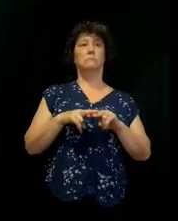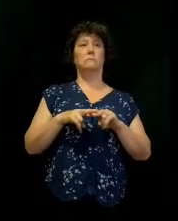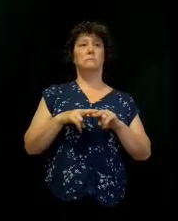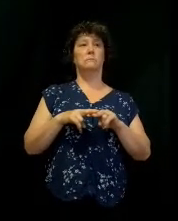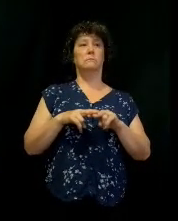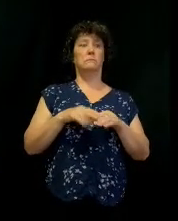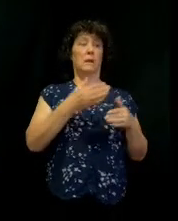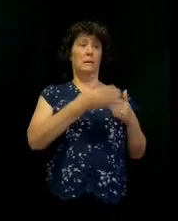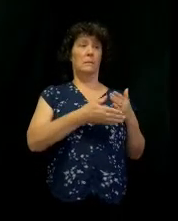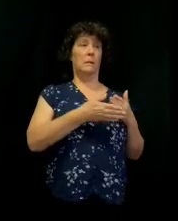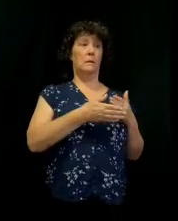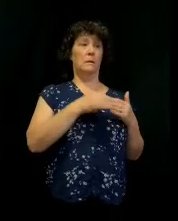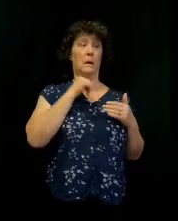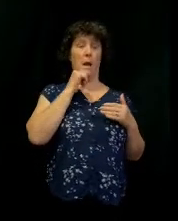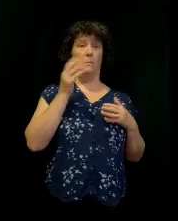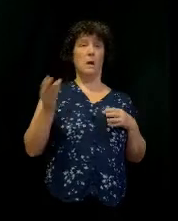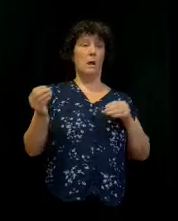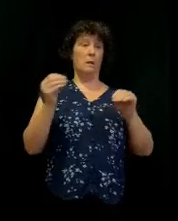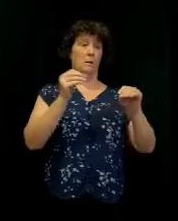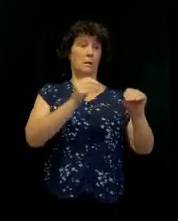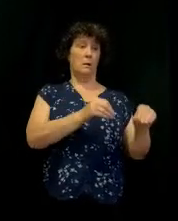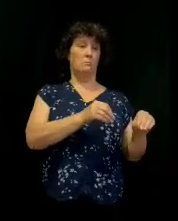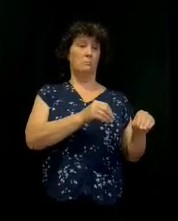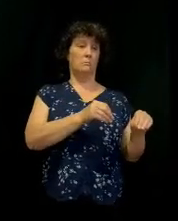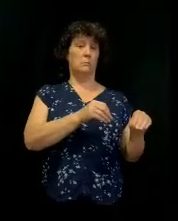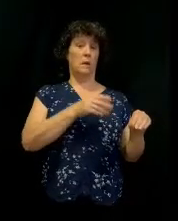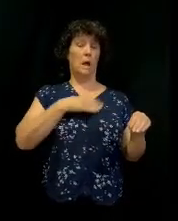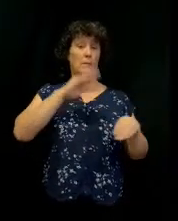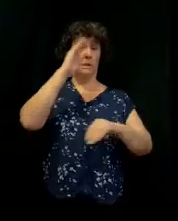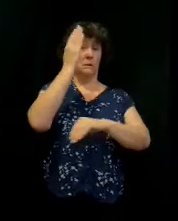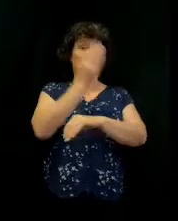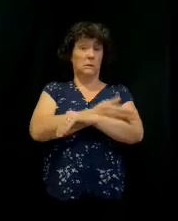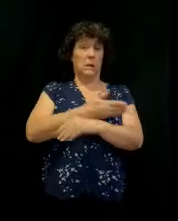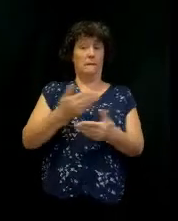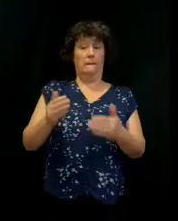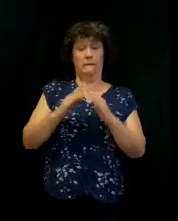You understand, I'm not a transplant, right? I'm a son of this house.